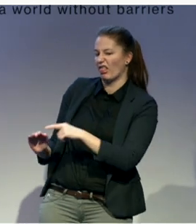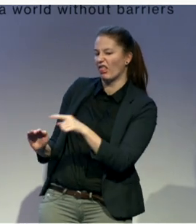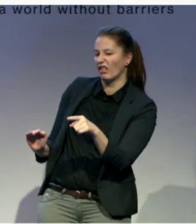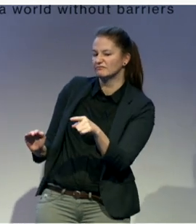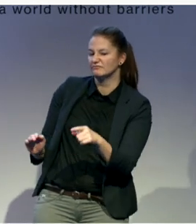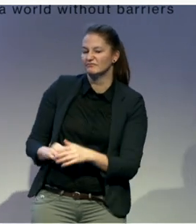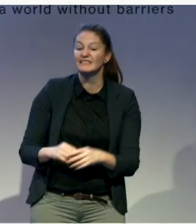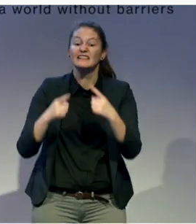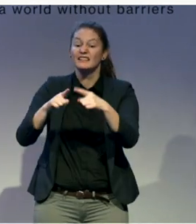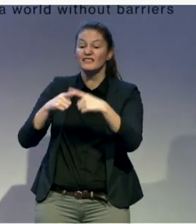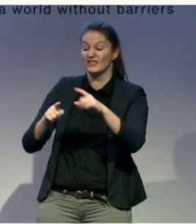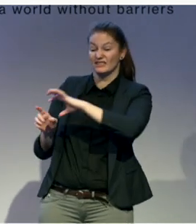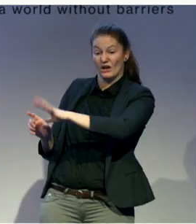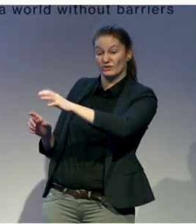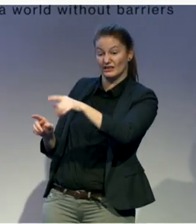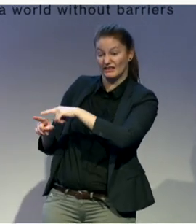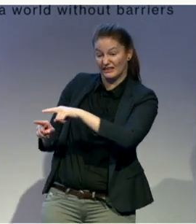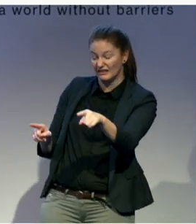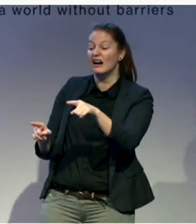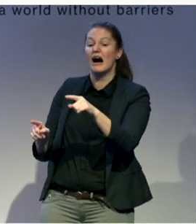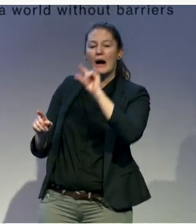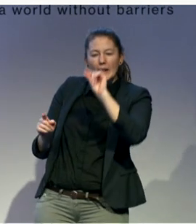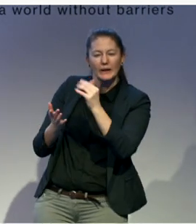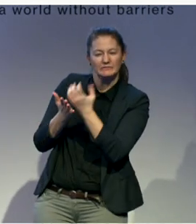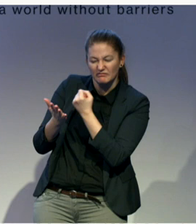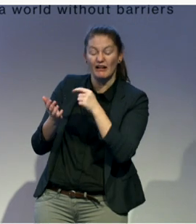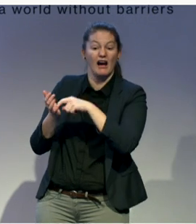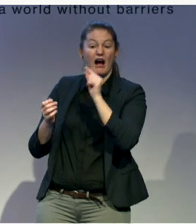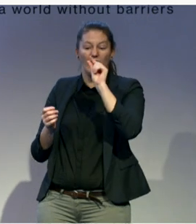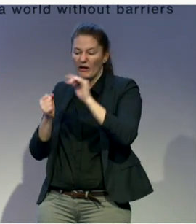there may not be resources or the infrastructure available to provide a mail-in voting option.